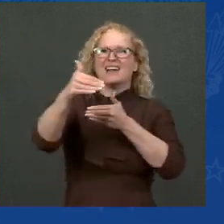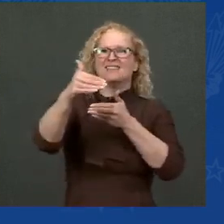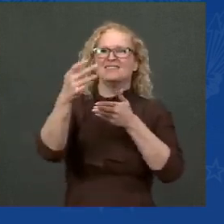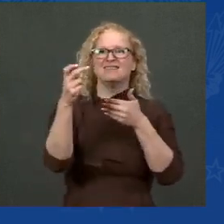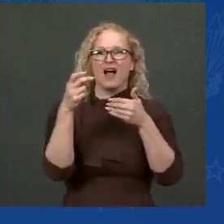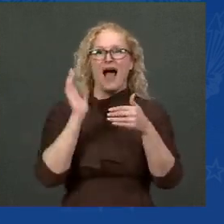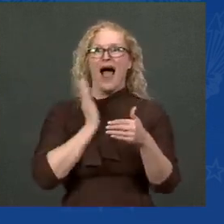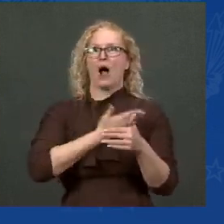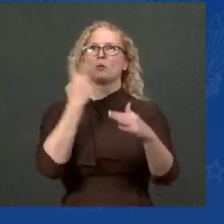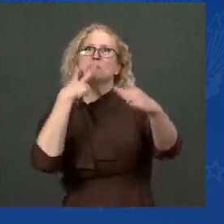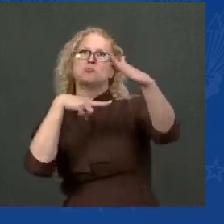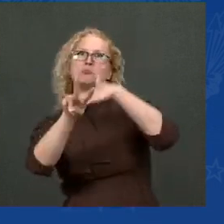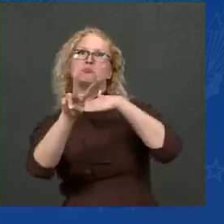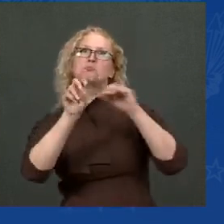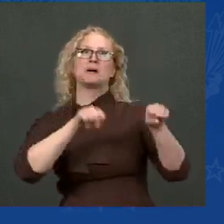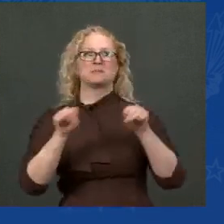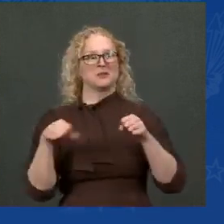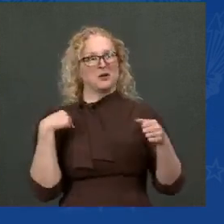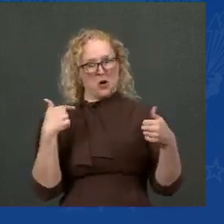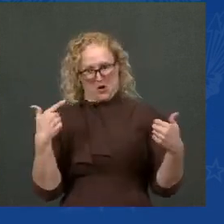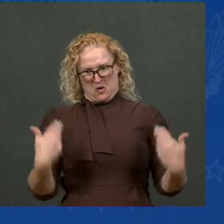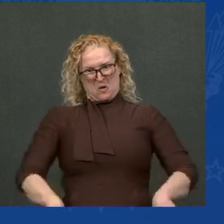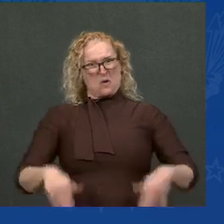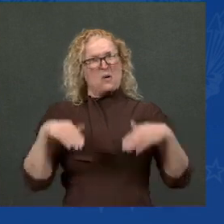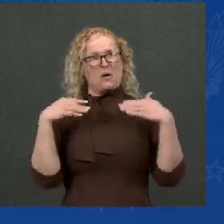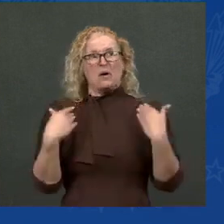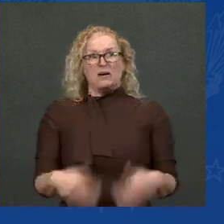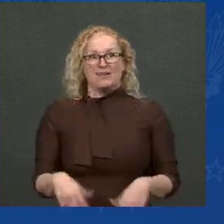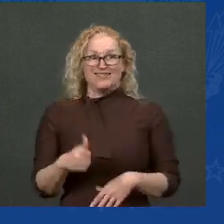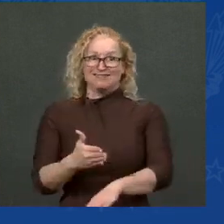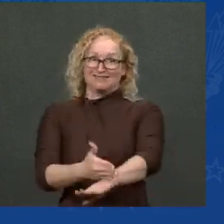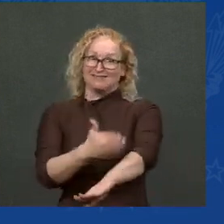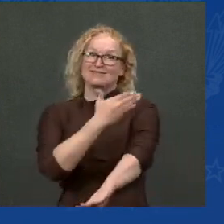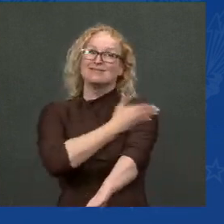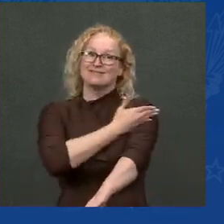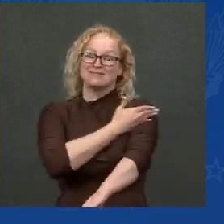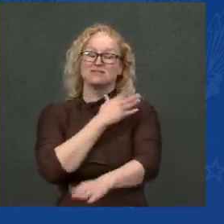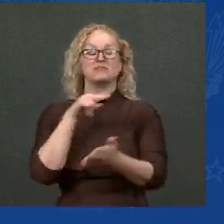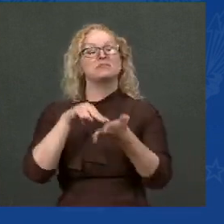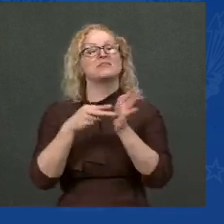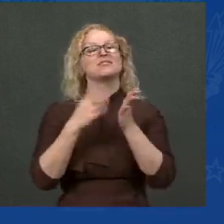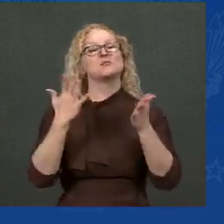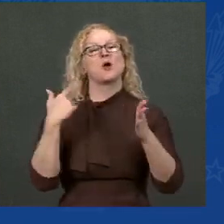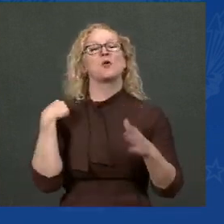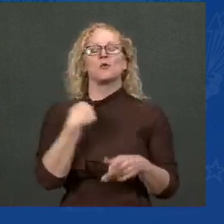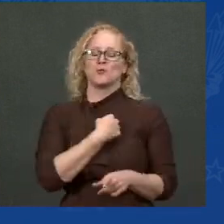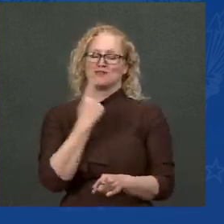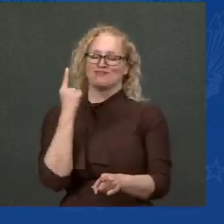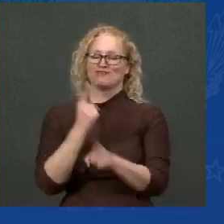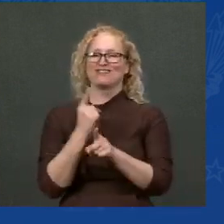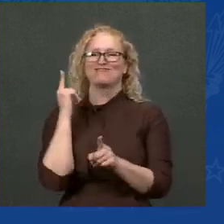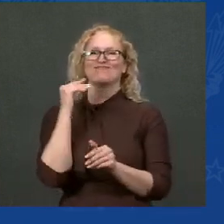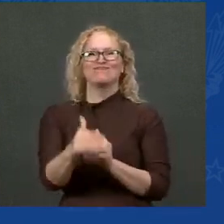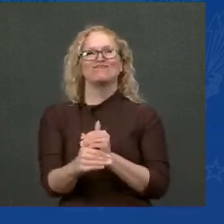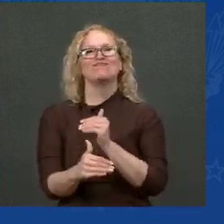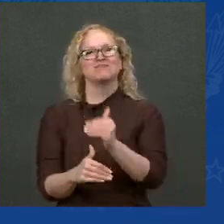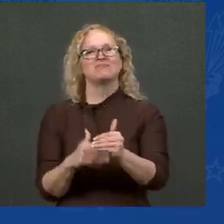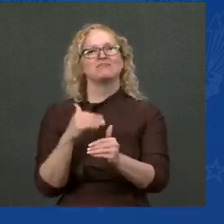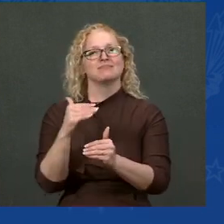from when I took office and a sign that we're on the right track. This did not happen by accident or just because.